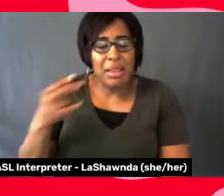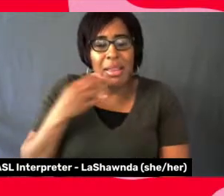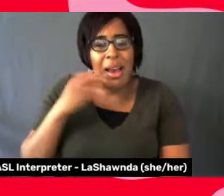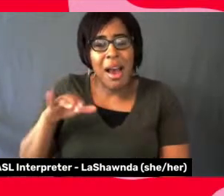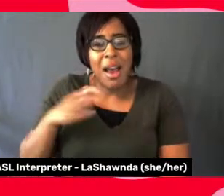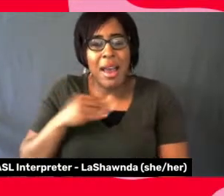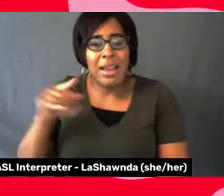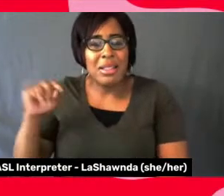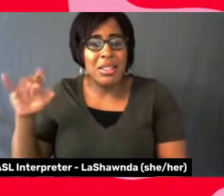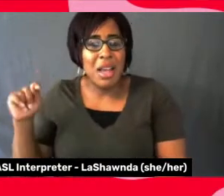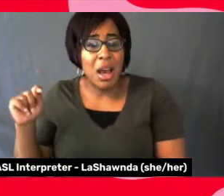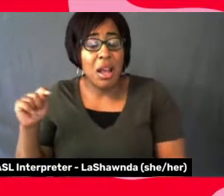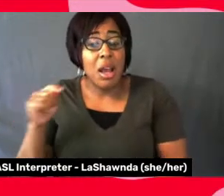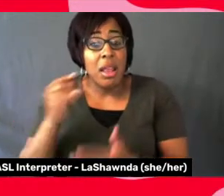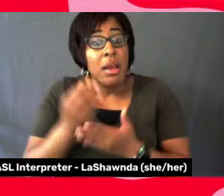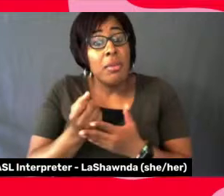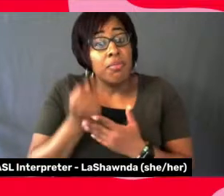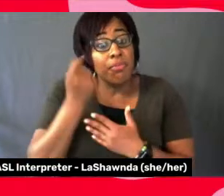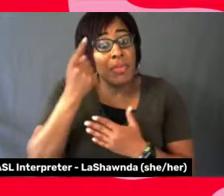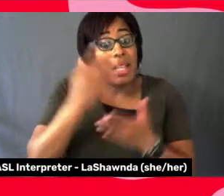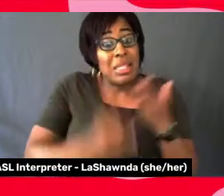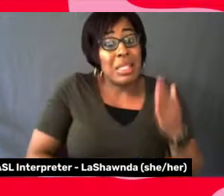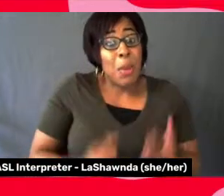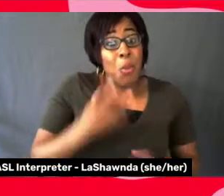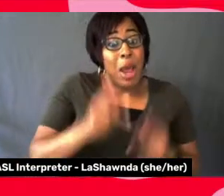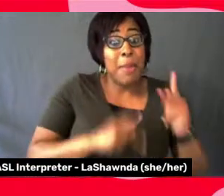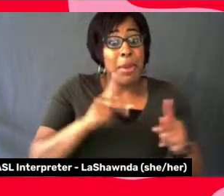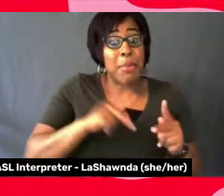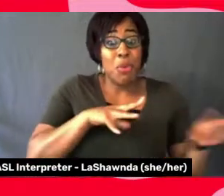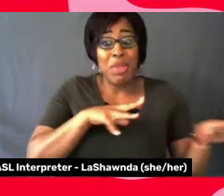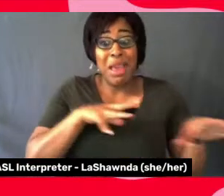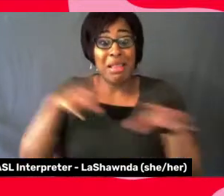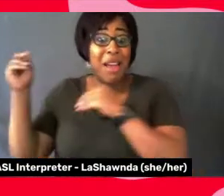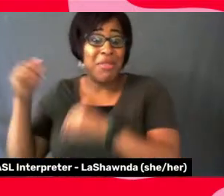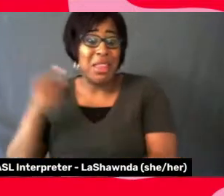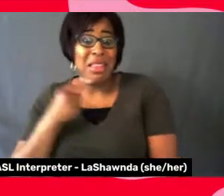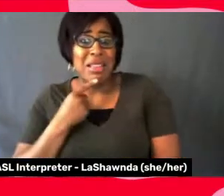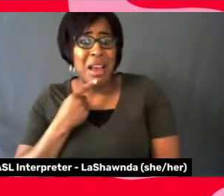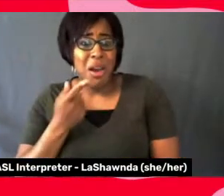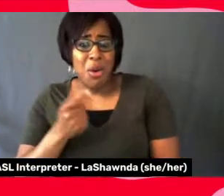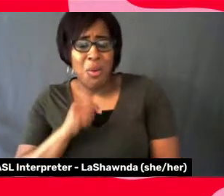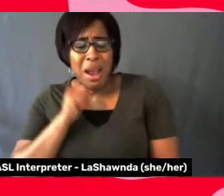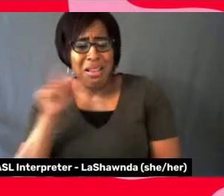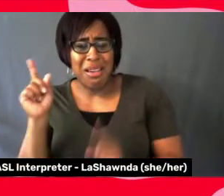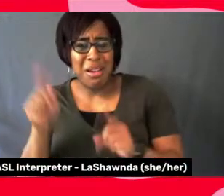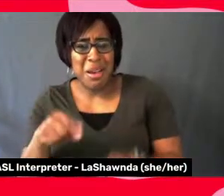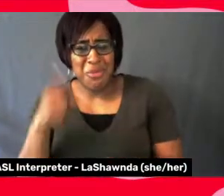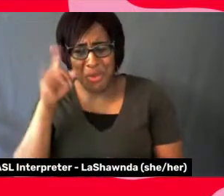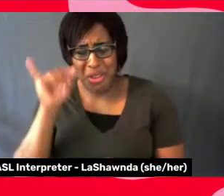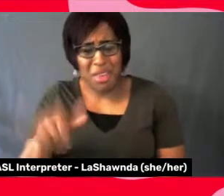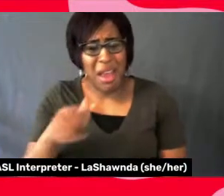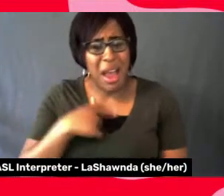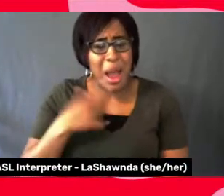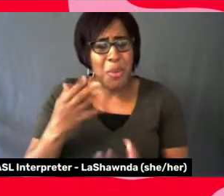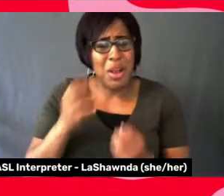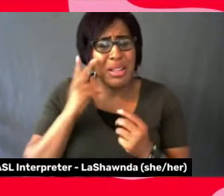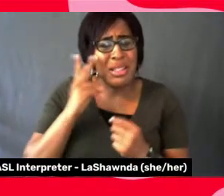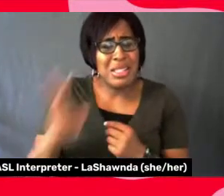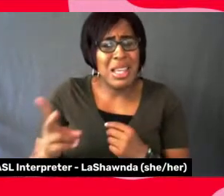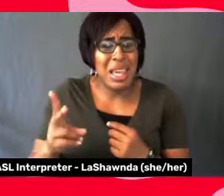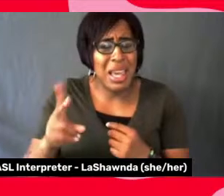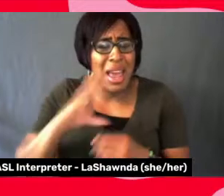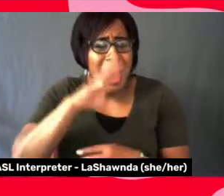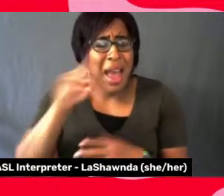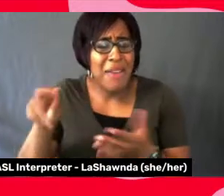people who walked out of the audience who said they didn't come here for all of that. They just came to see African dance a la safari dance.